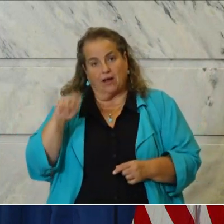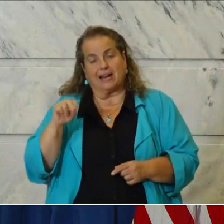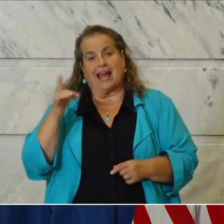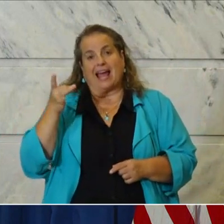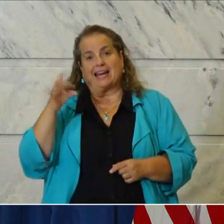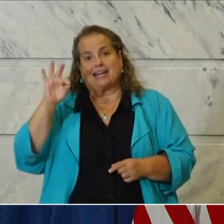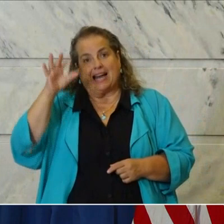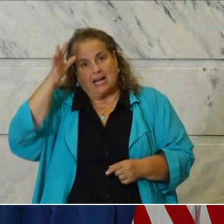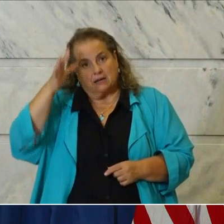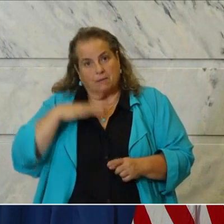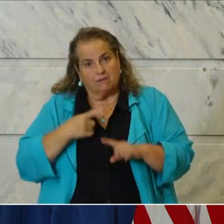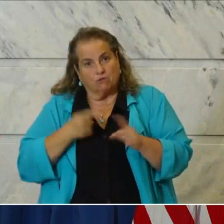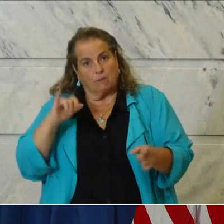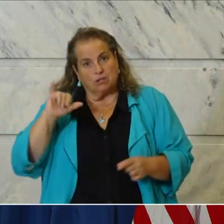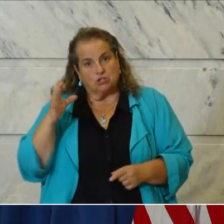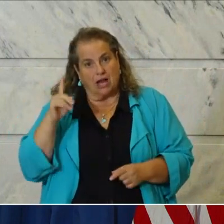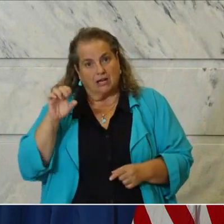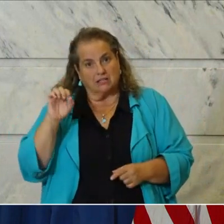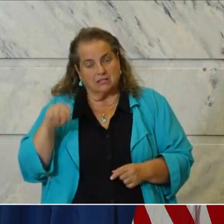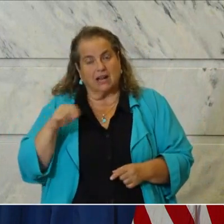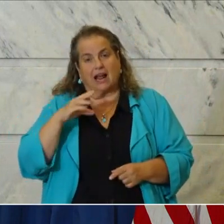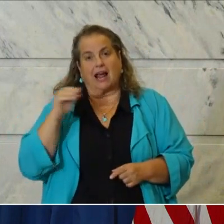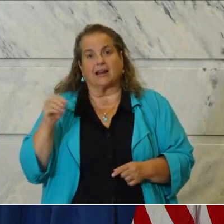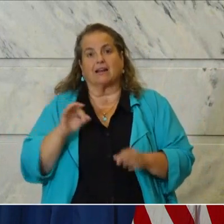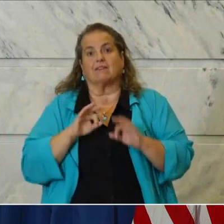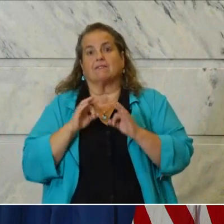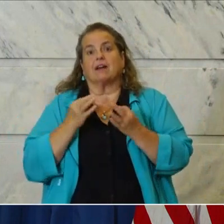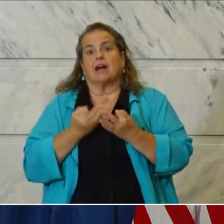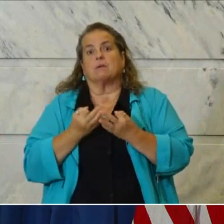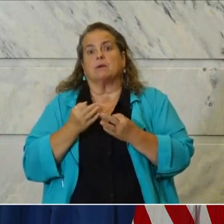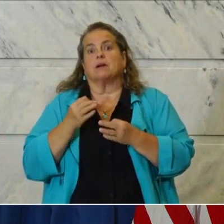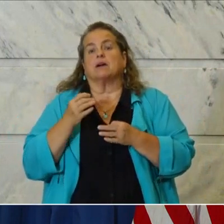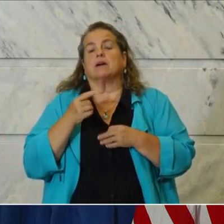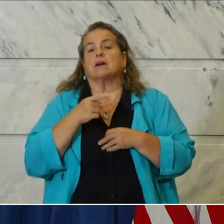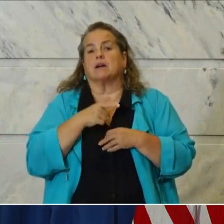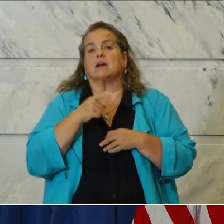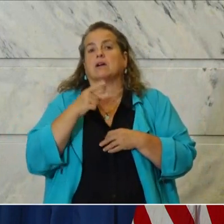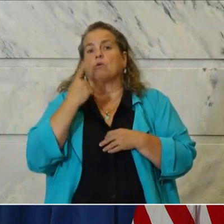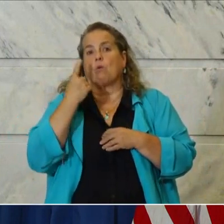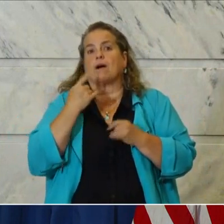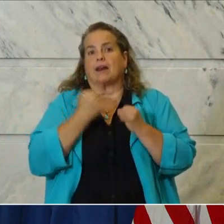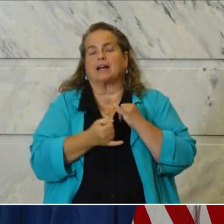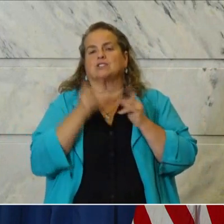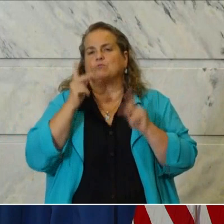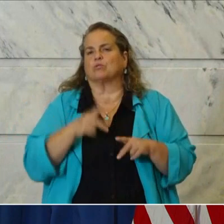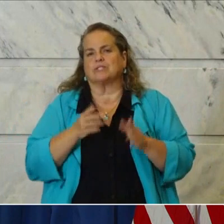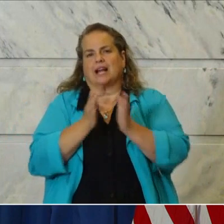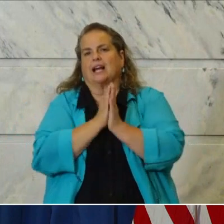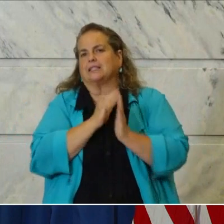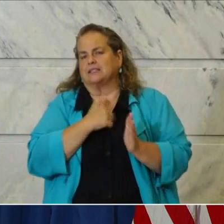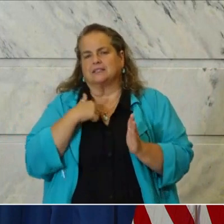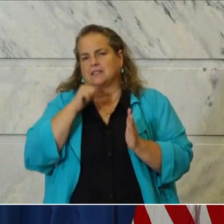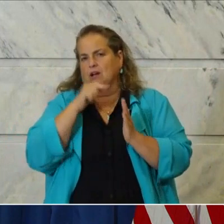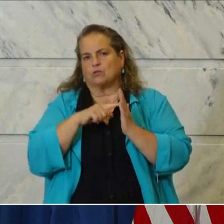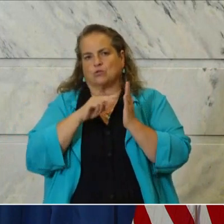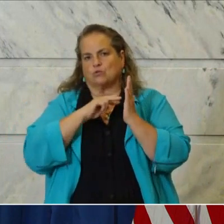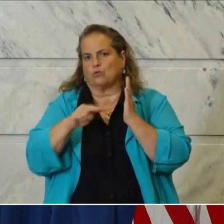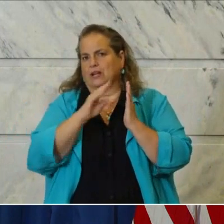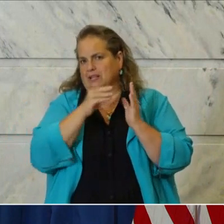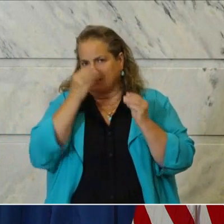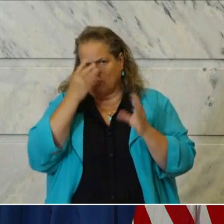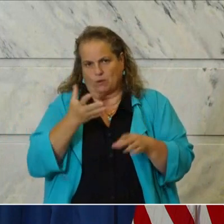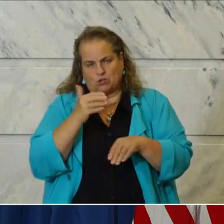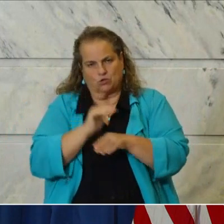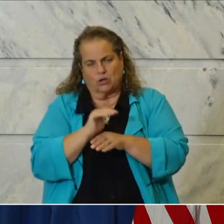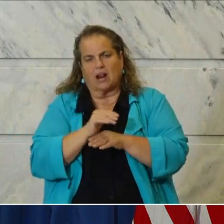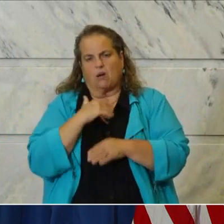year old man from Jackson and the family of the last individual asked us to to not read out that this information tonight. And I'm going to